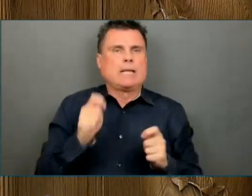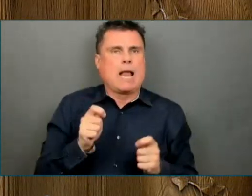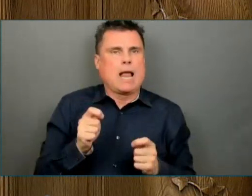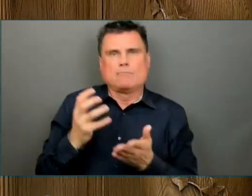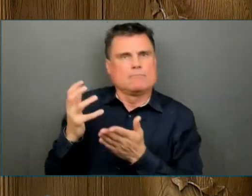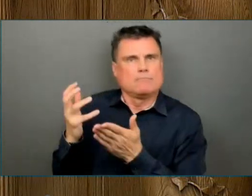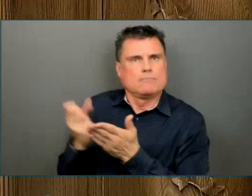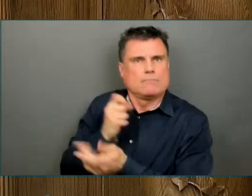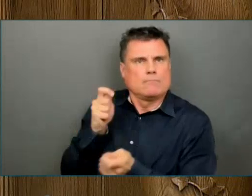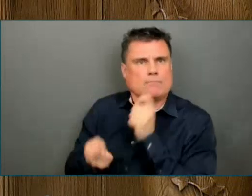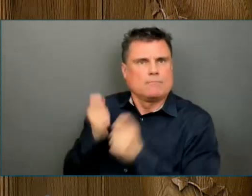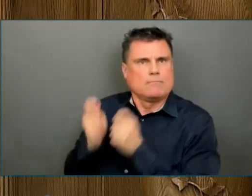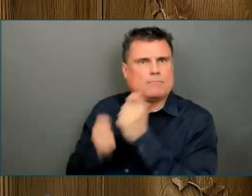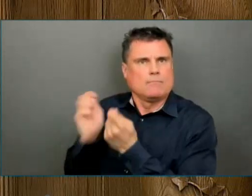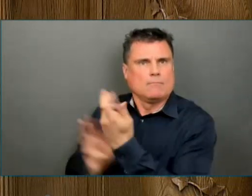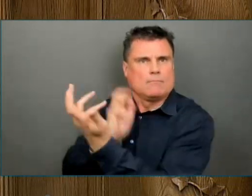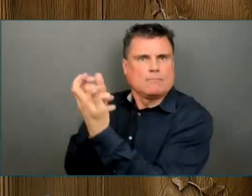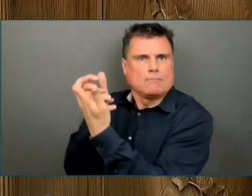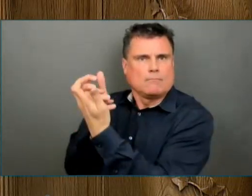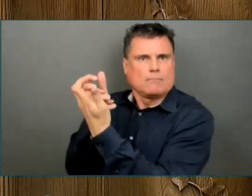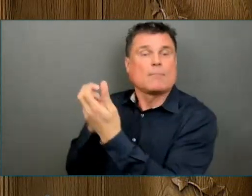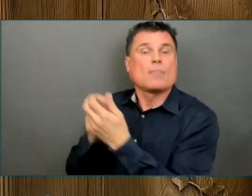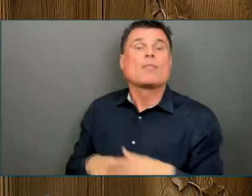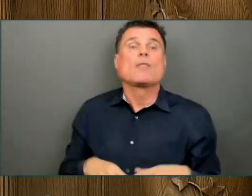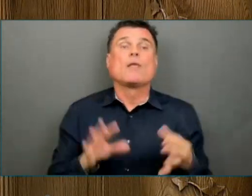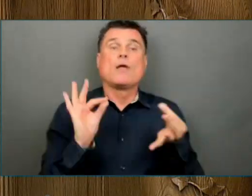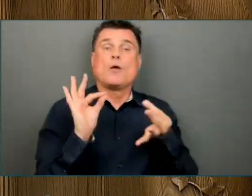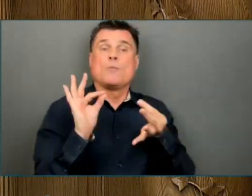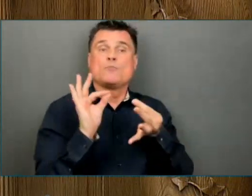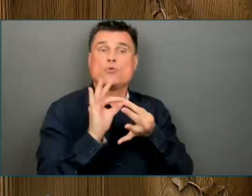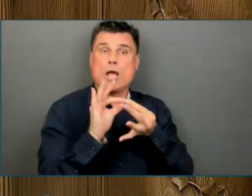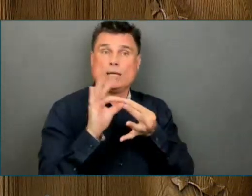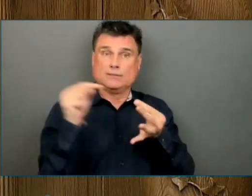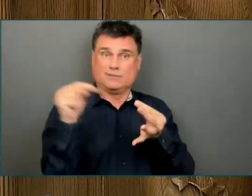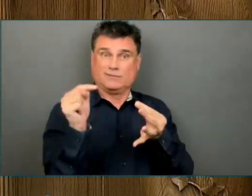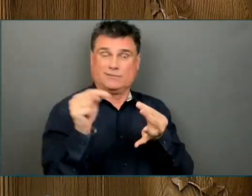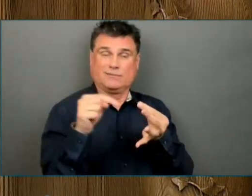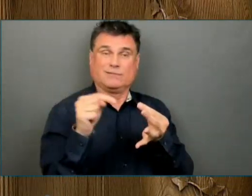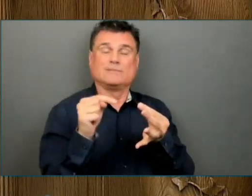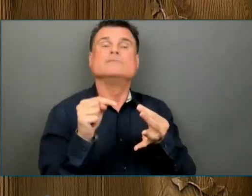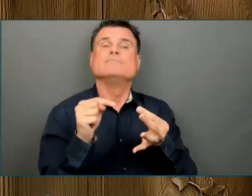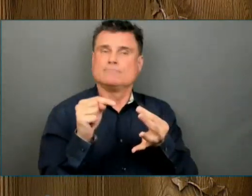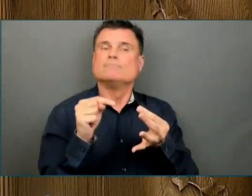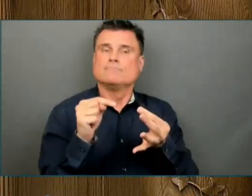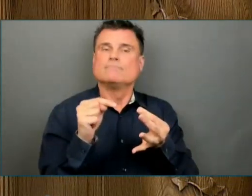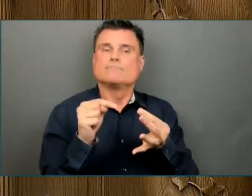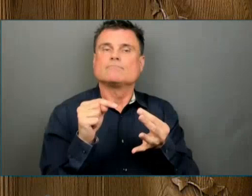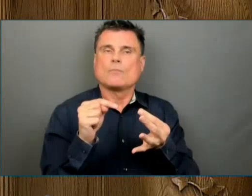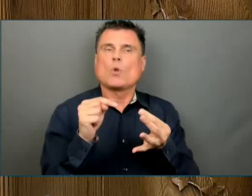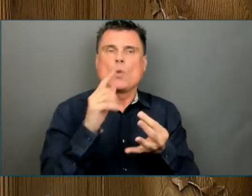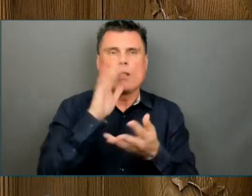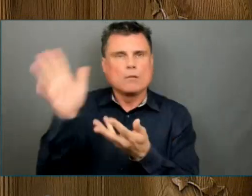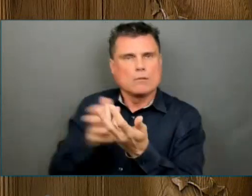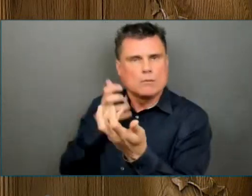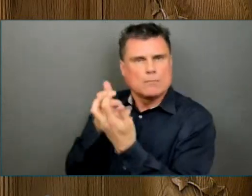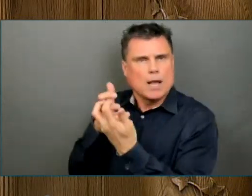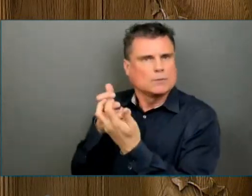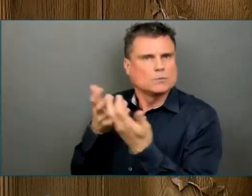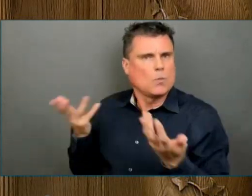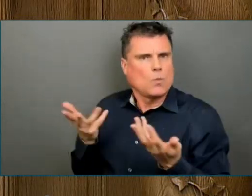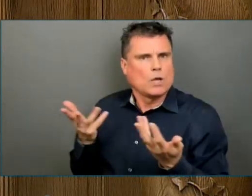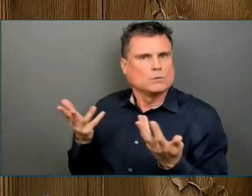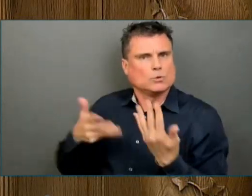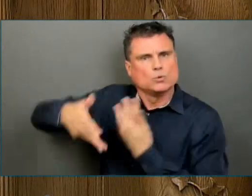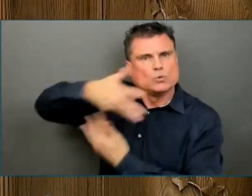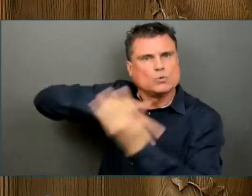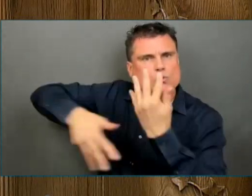reflect environmental, social and governance aspects of production. British Columbia firms will be able to take